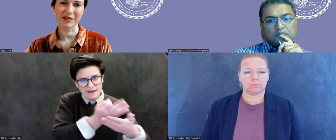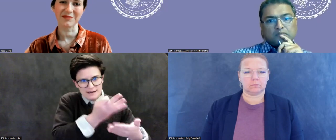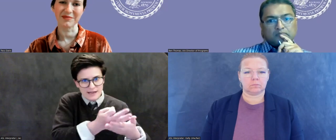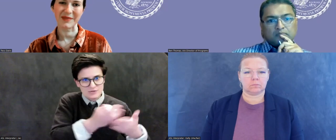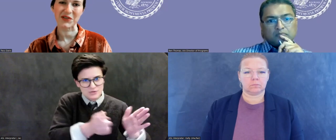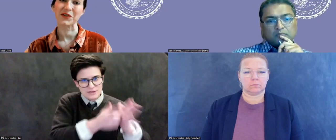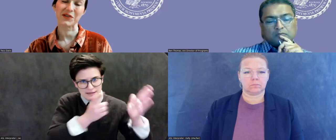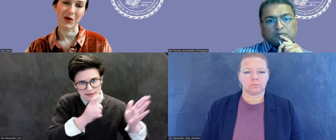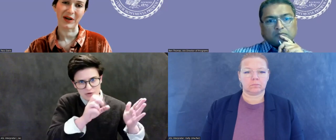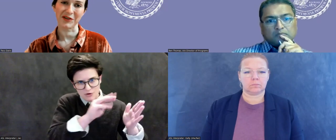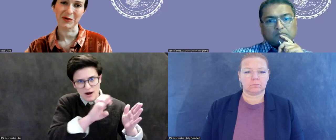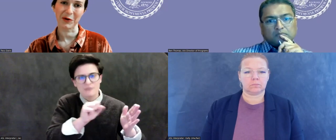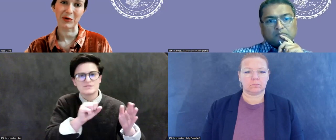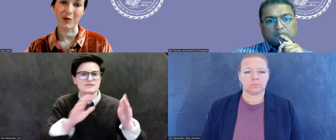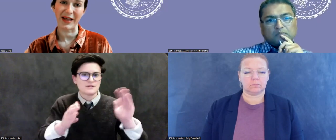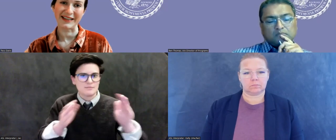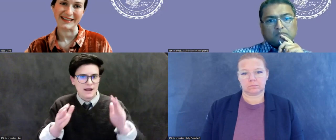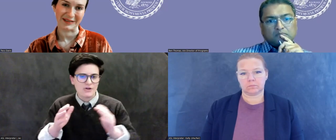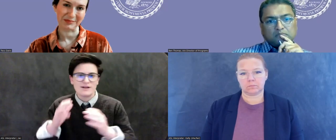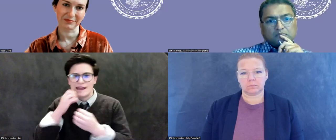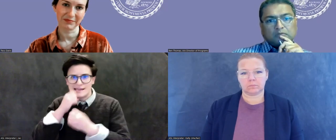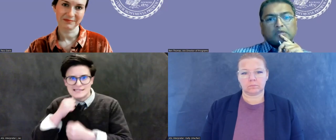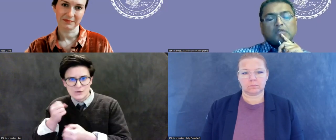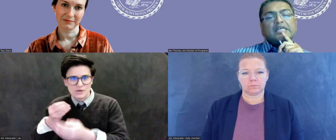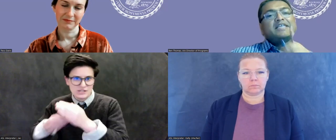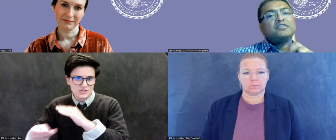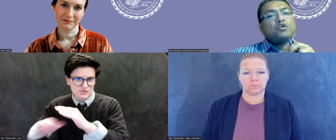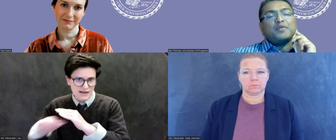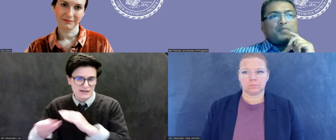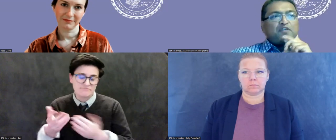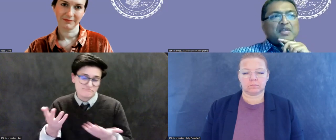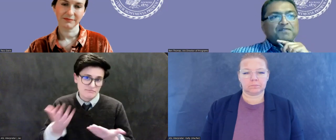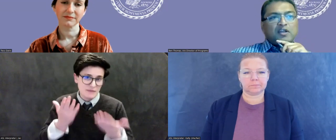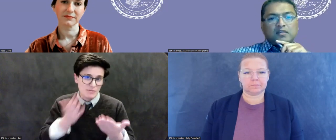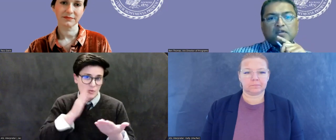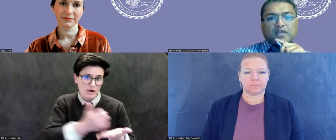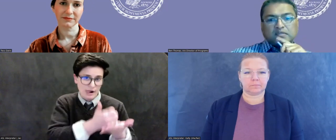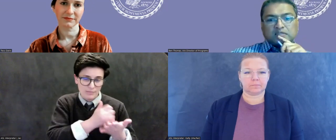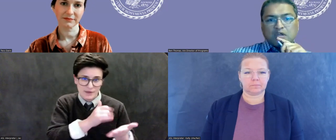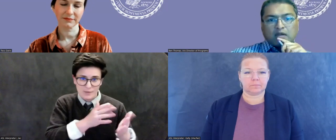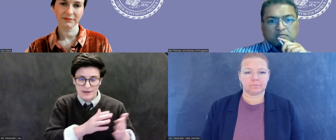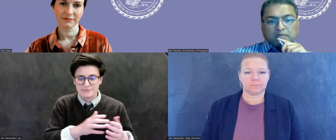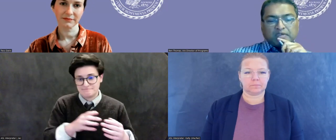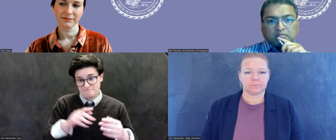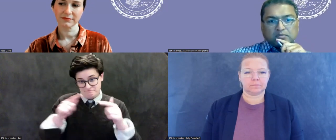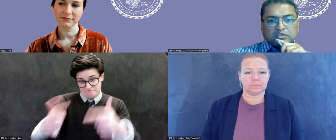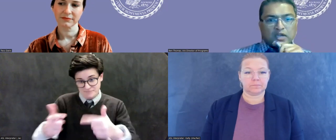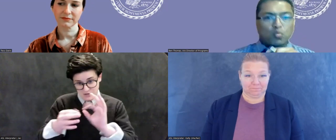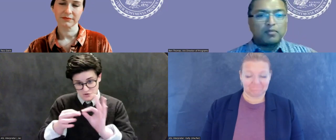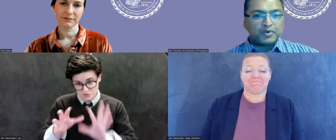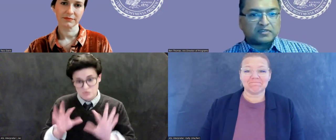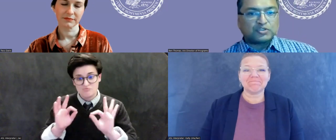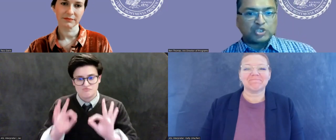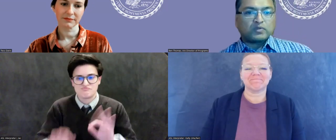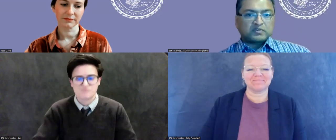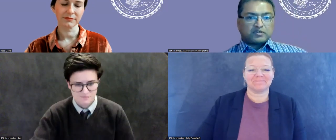which may make them easier to go after the quote unquote bad guys. Yeah. So, I mean, you may, you've made it very clear that this is not, I mean, this is not